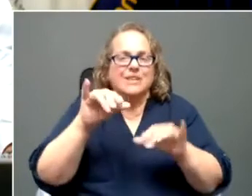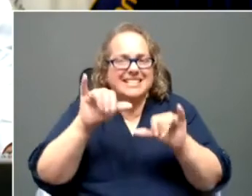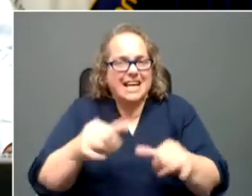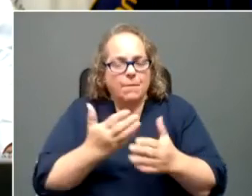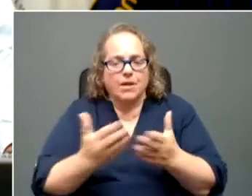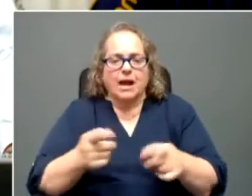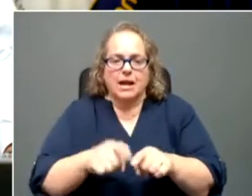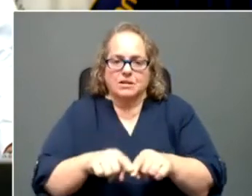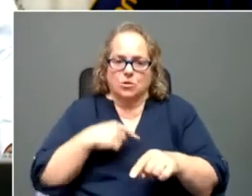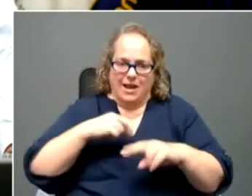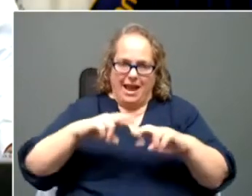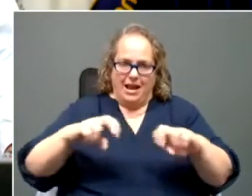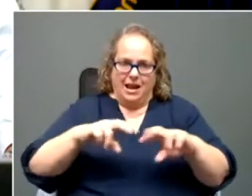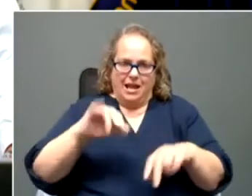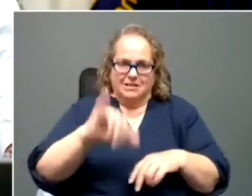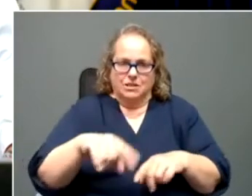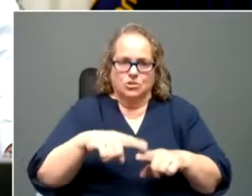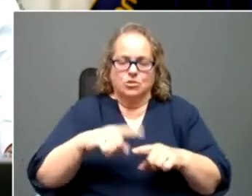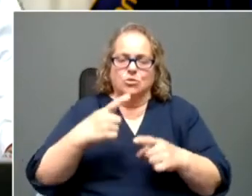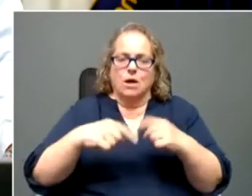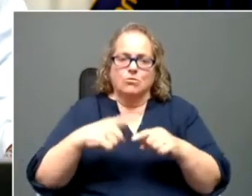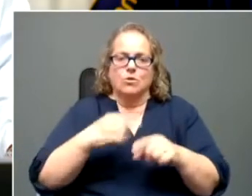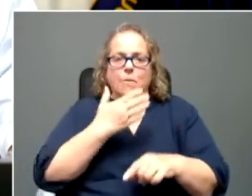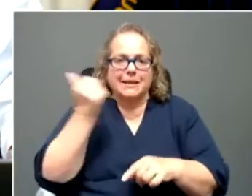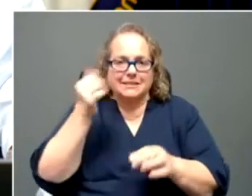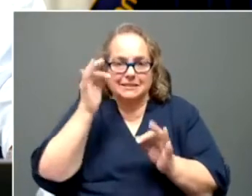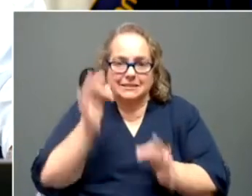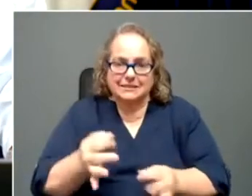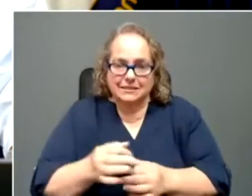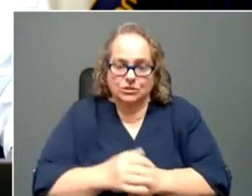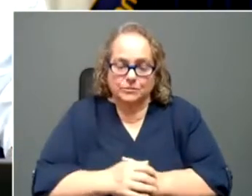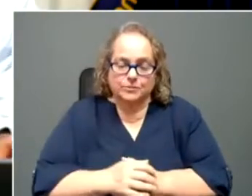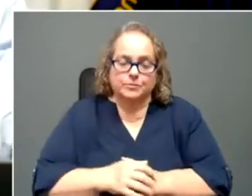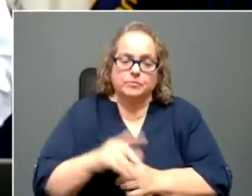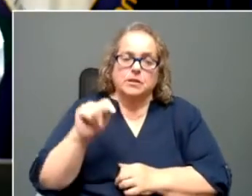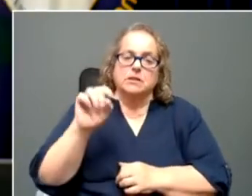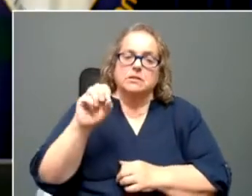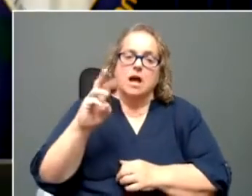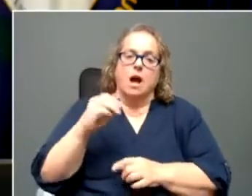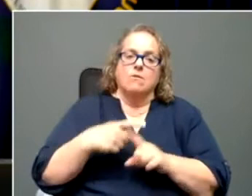and coming to the best decision. Tom latex from Kentucky today.